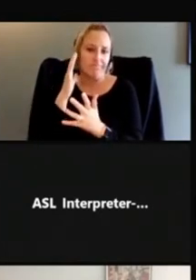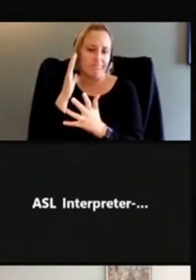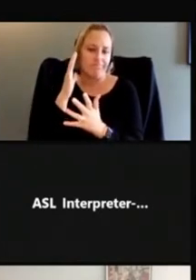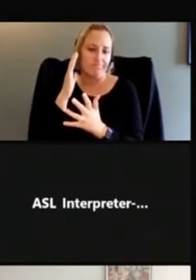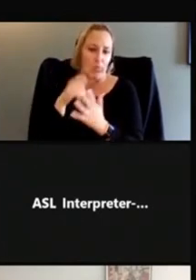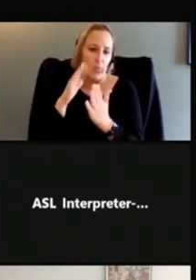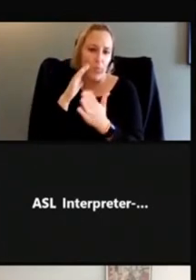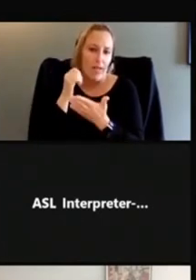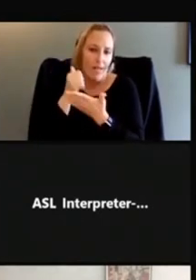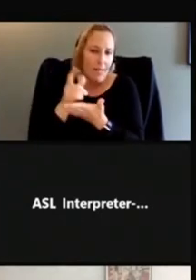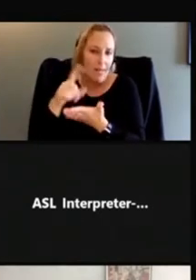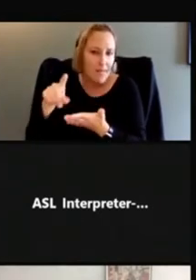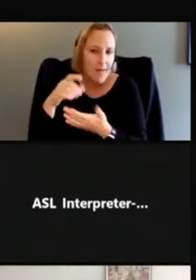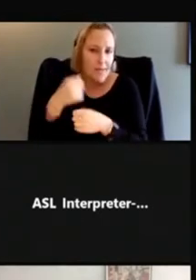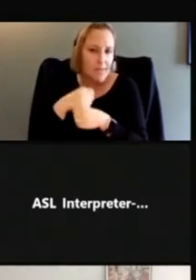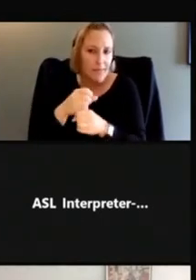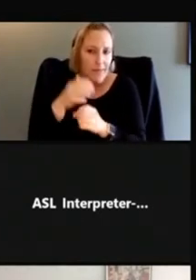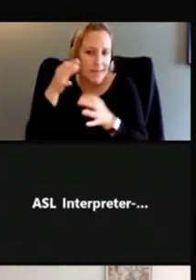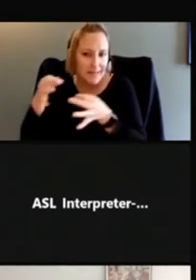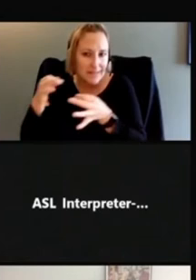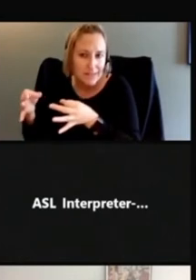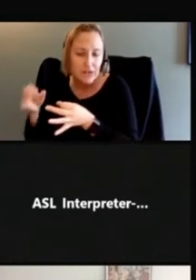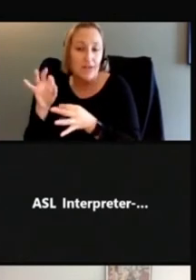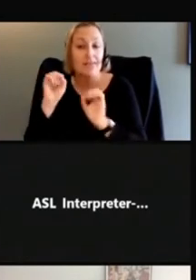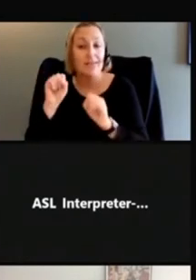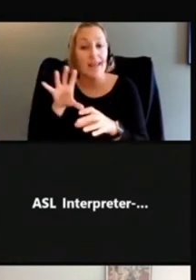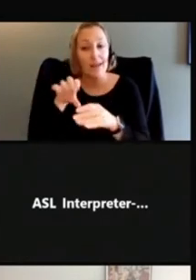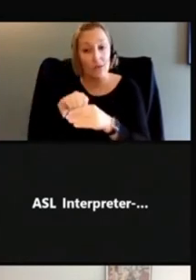you can incorporate into your pictograms, always help.